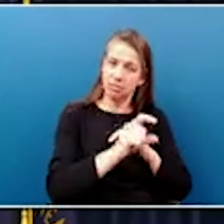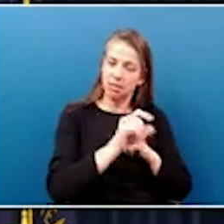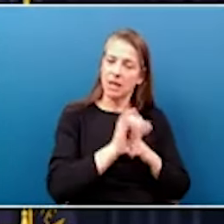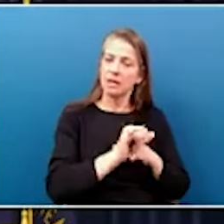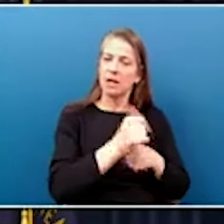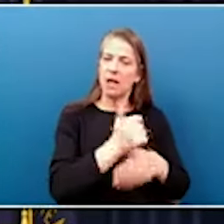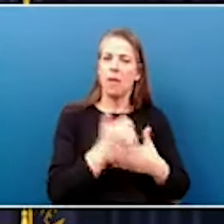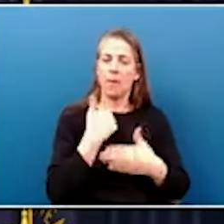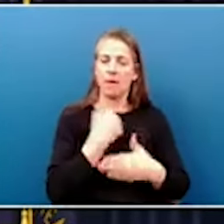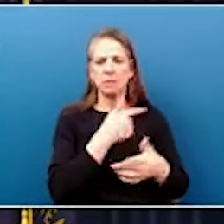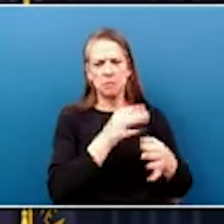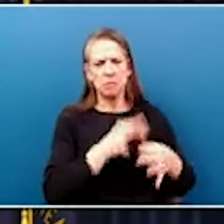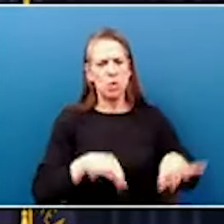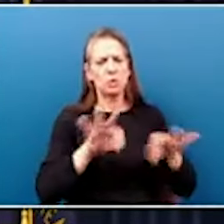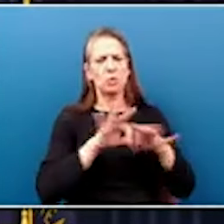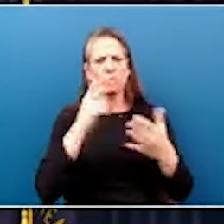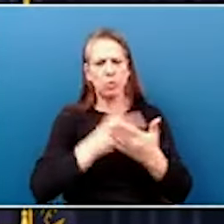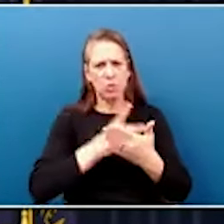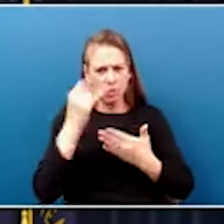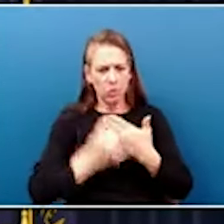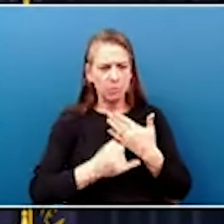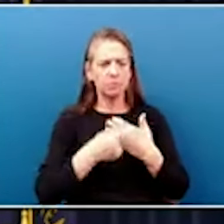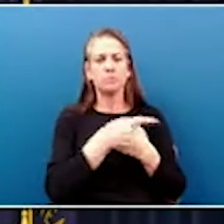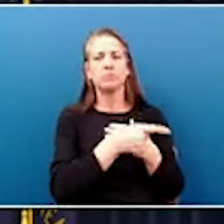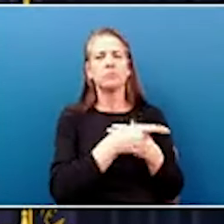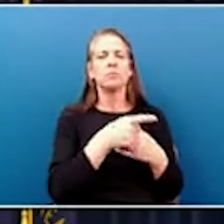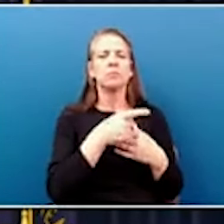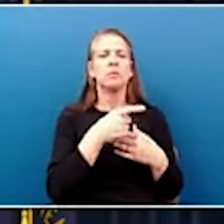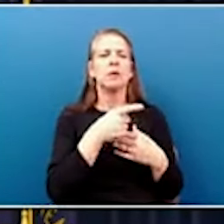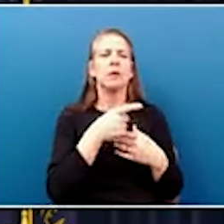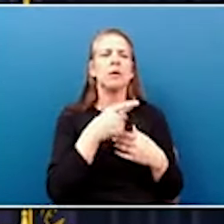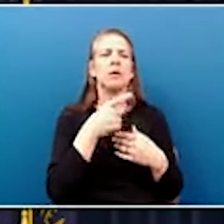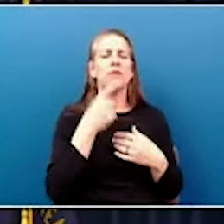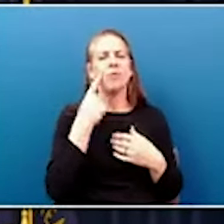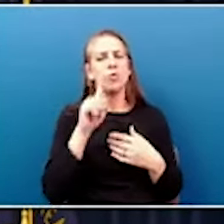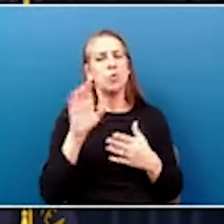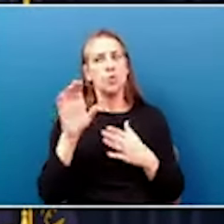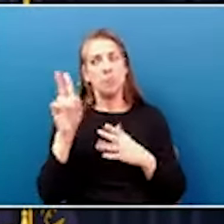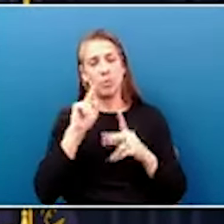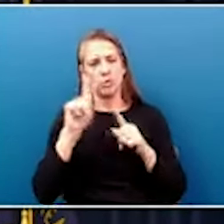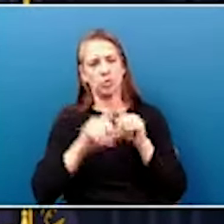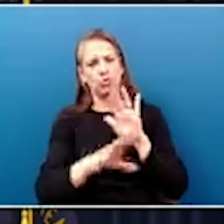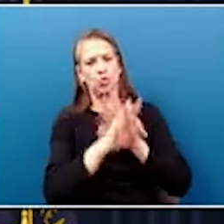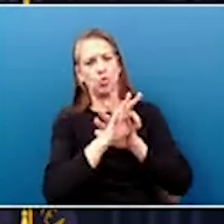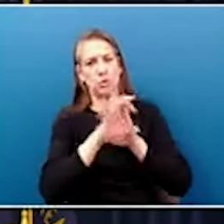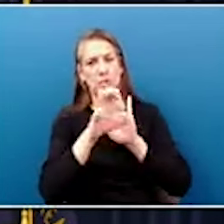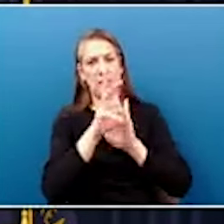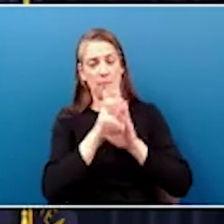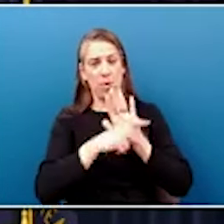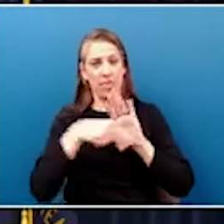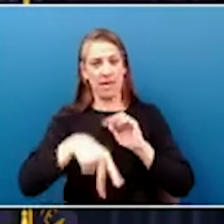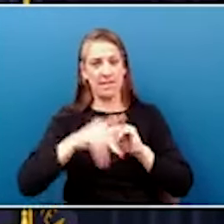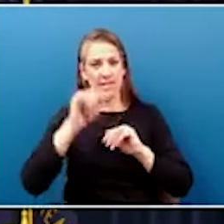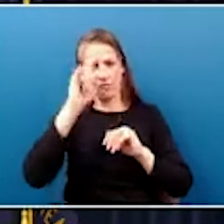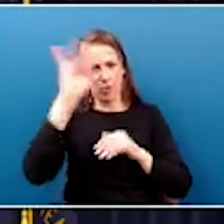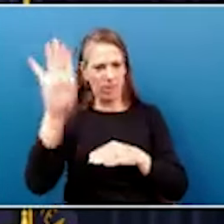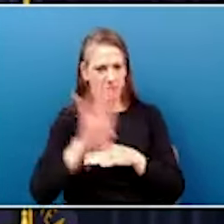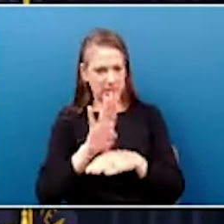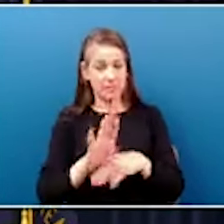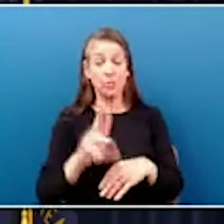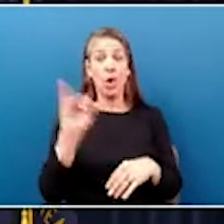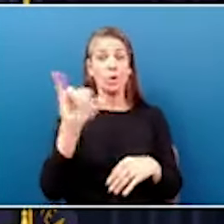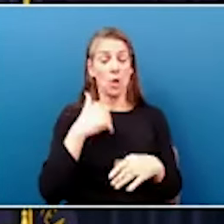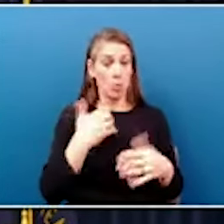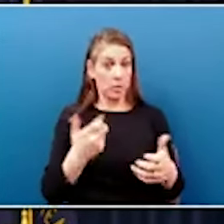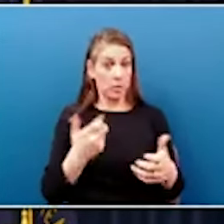program paving the way for more companies to choose the Commonwealth as the home for their business. I also want to highlight a great company announcement from